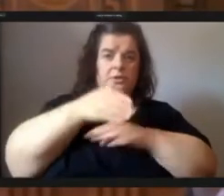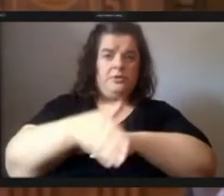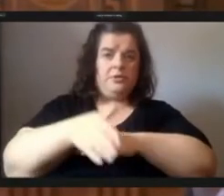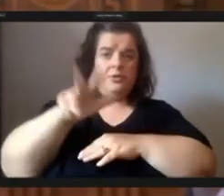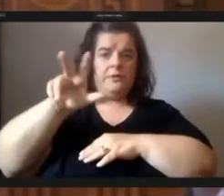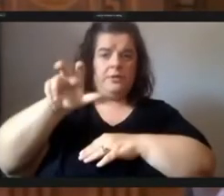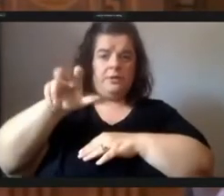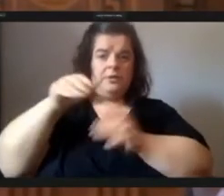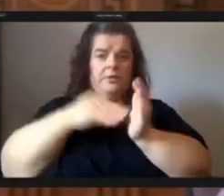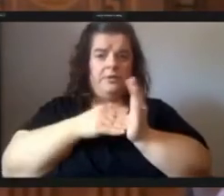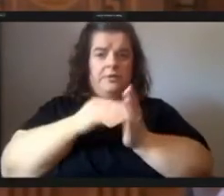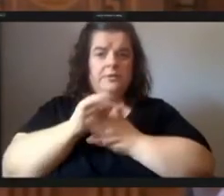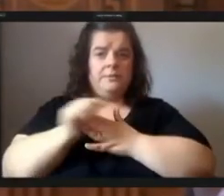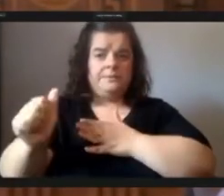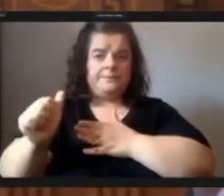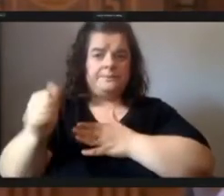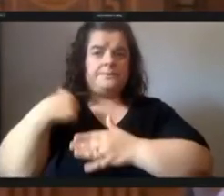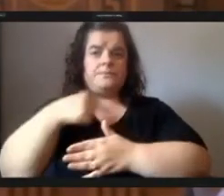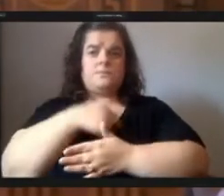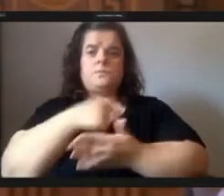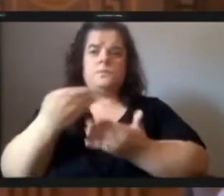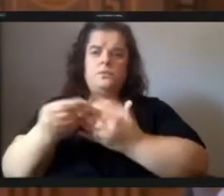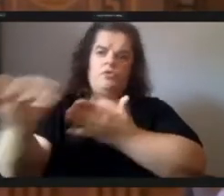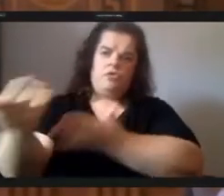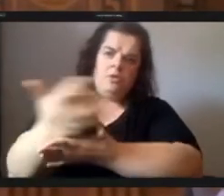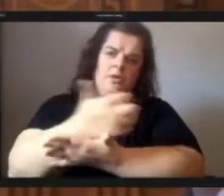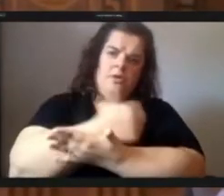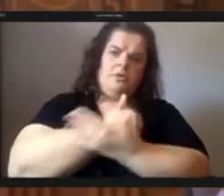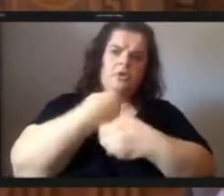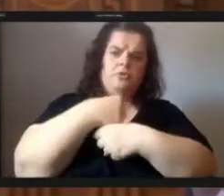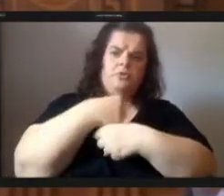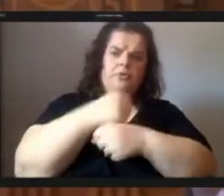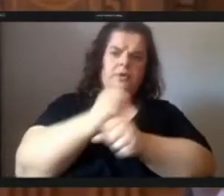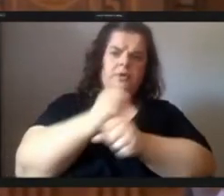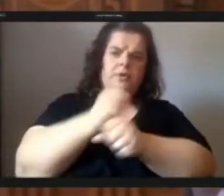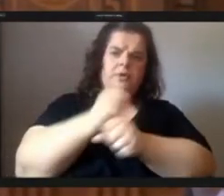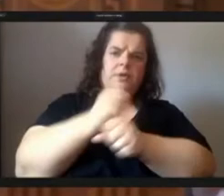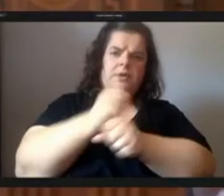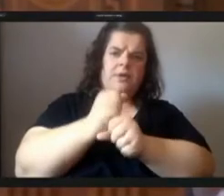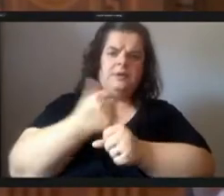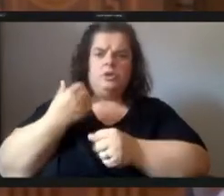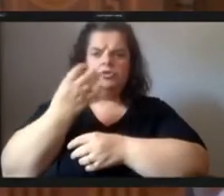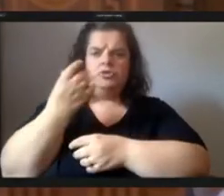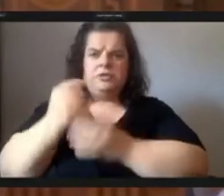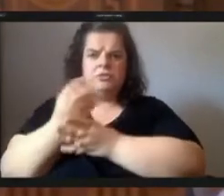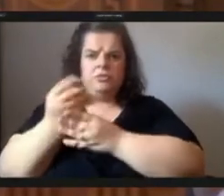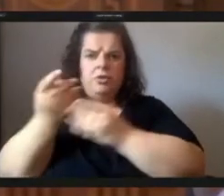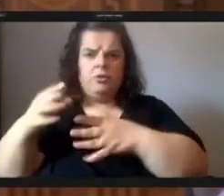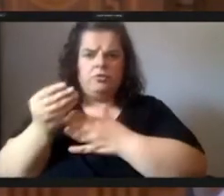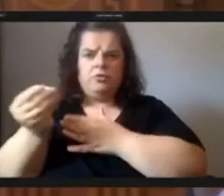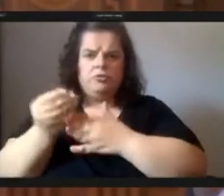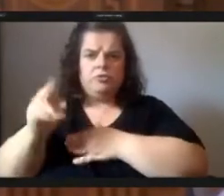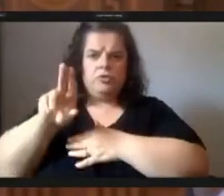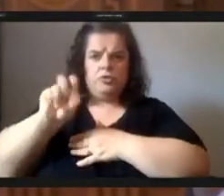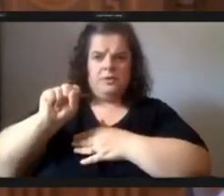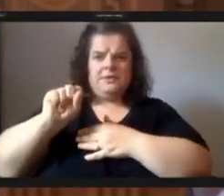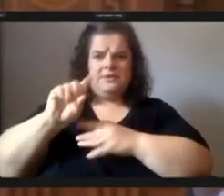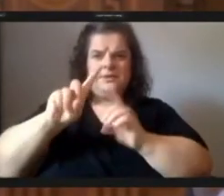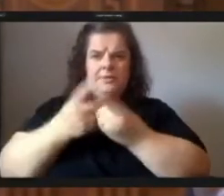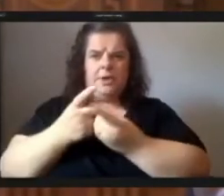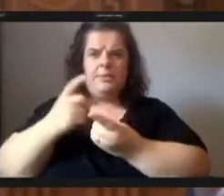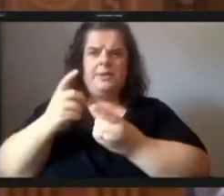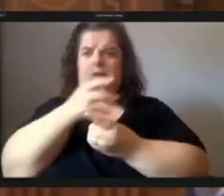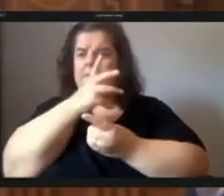000 dollars we have raised to create and build our own green grocer the u.s department of agriculture cdc